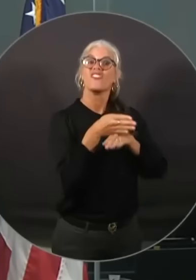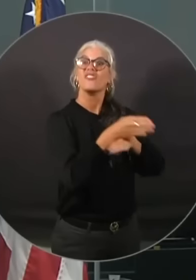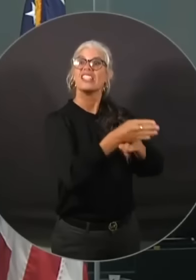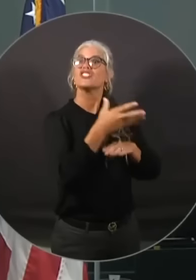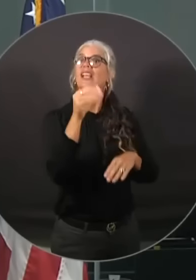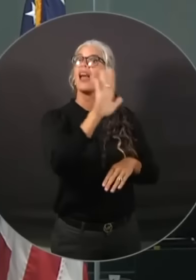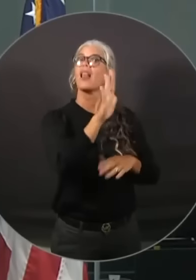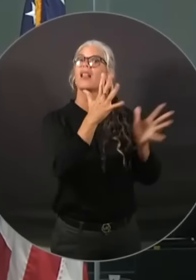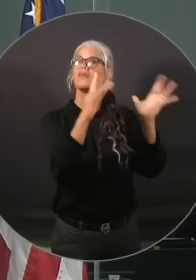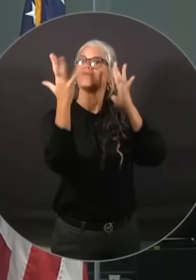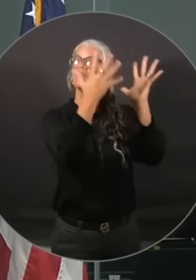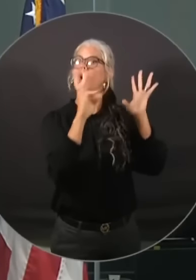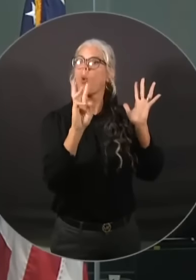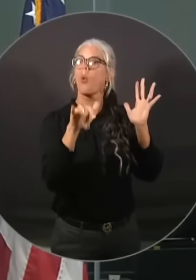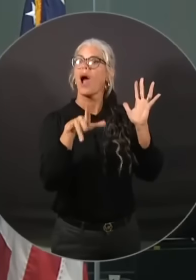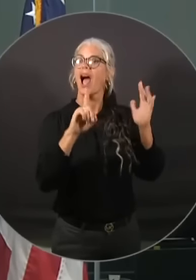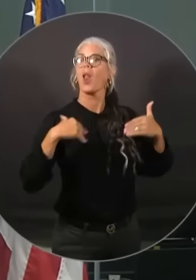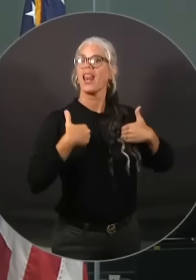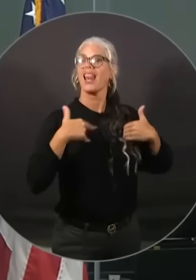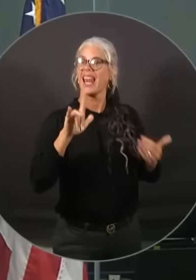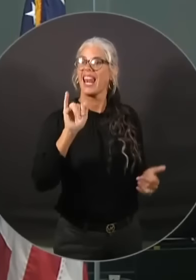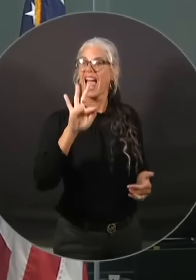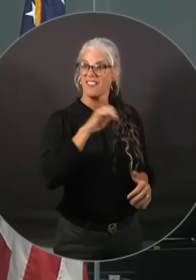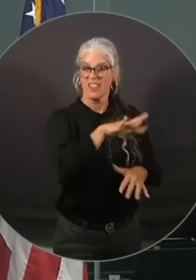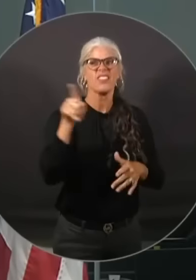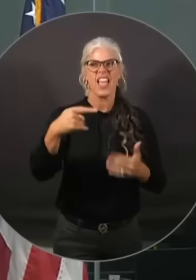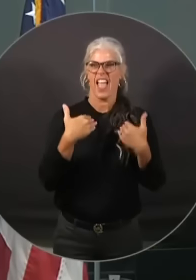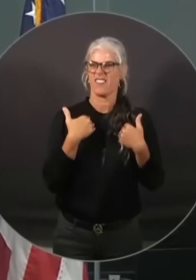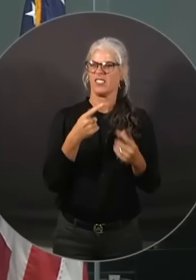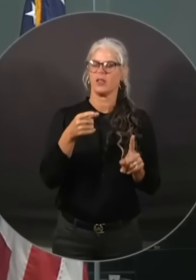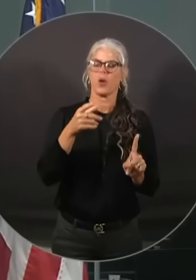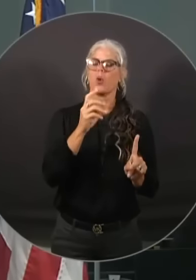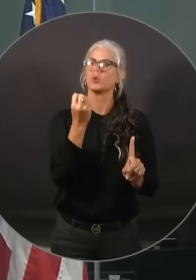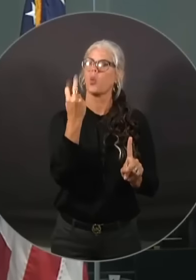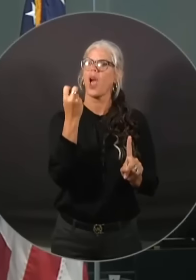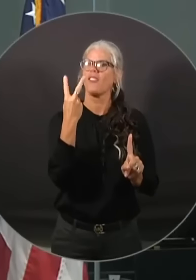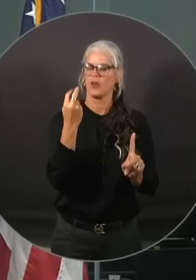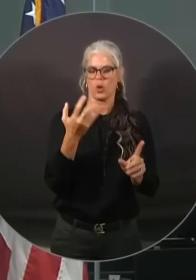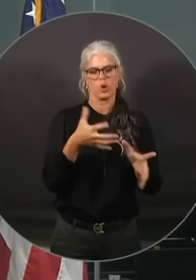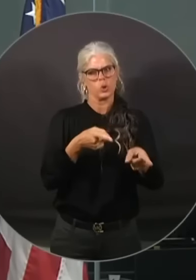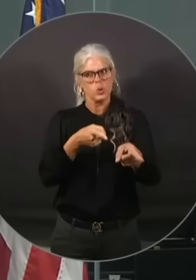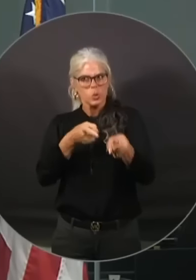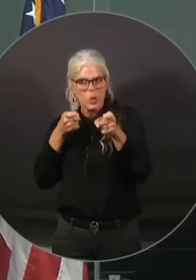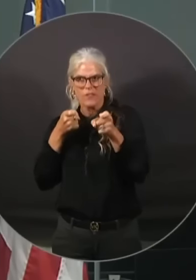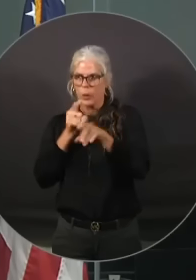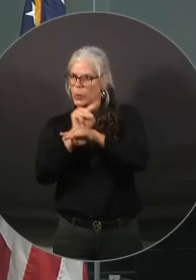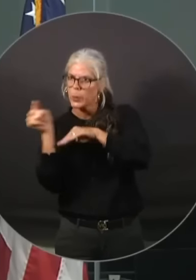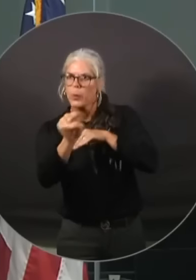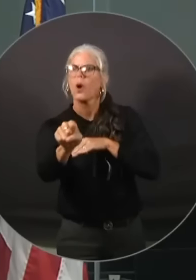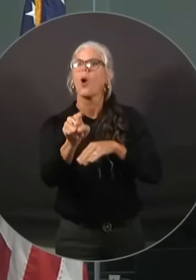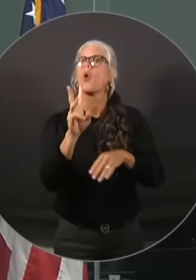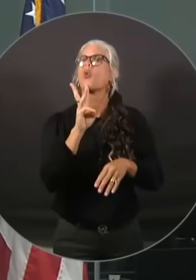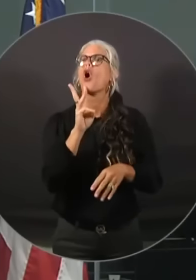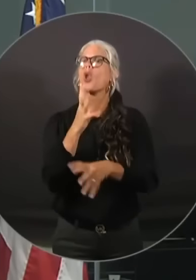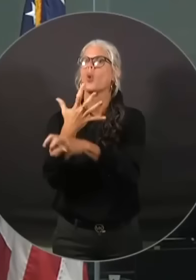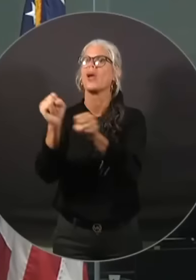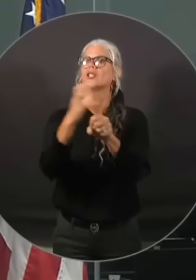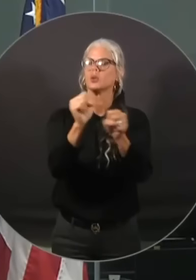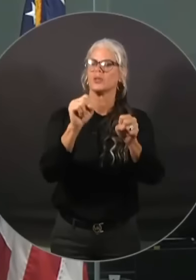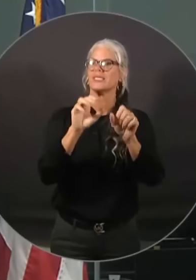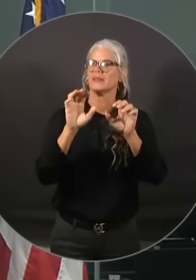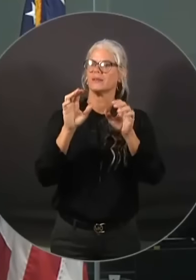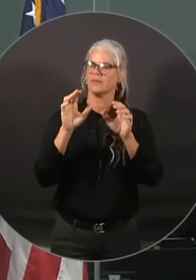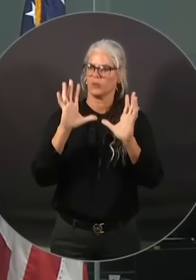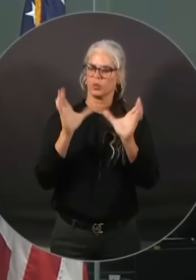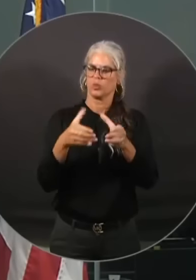they have 12 swift water rescue teams ready to go. And they are going to be very dynamic in this and move to where